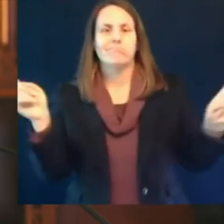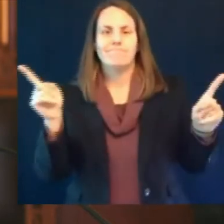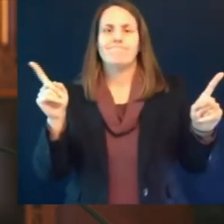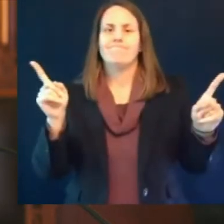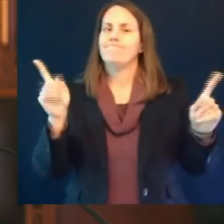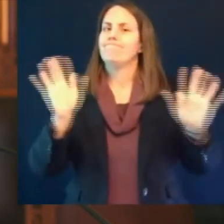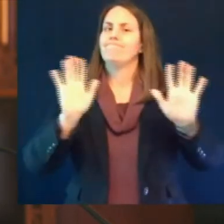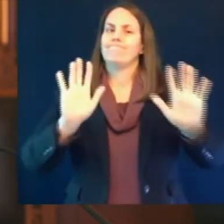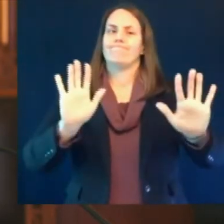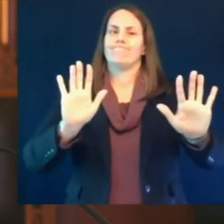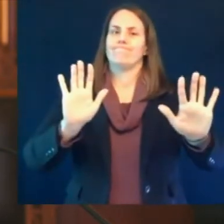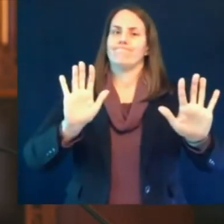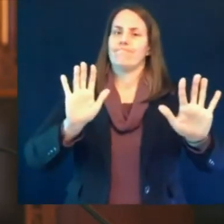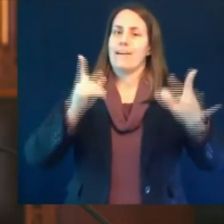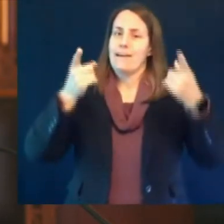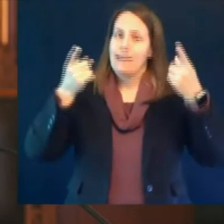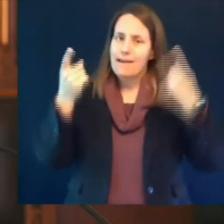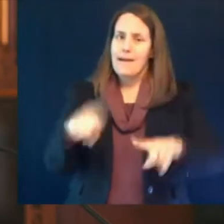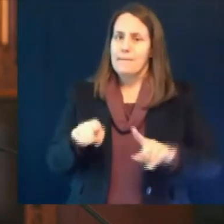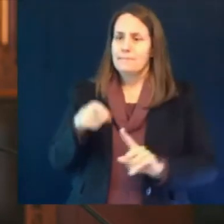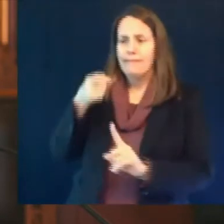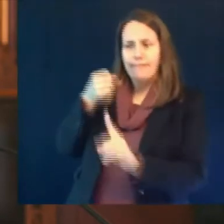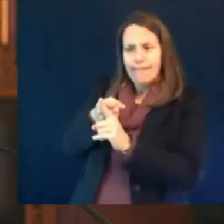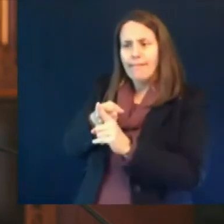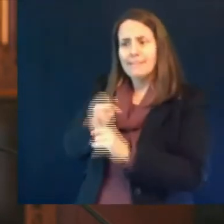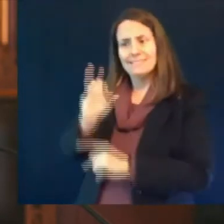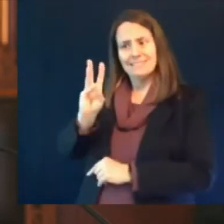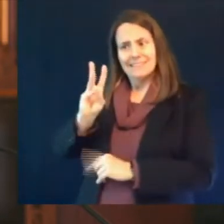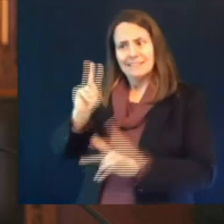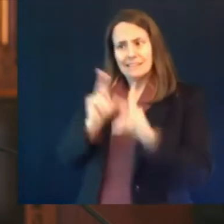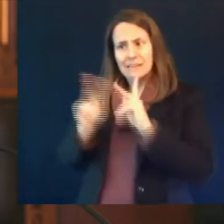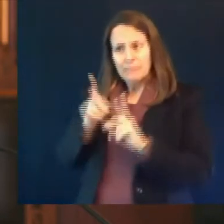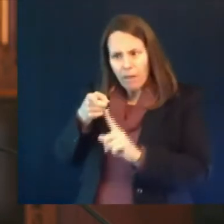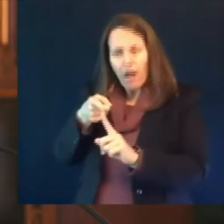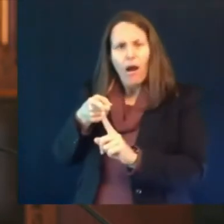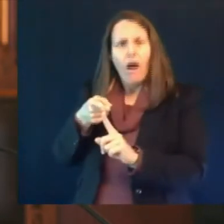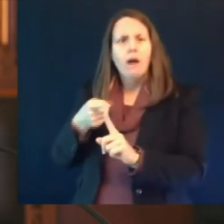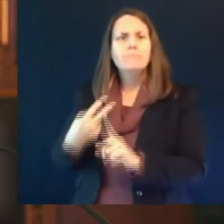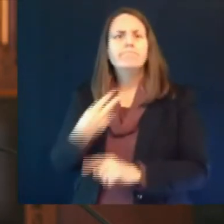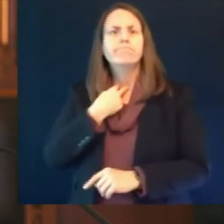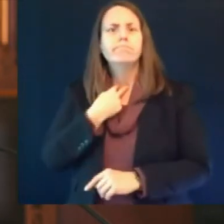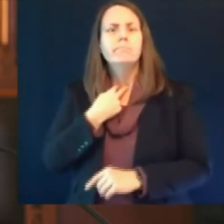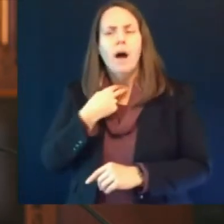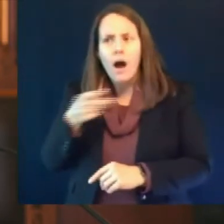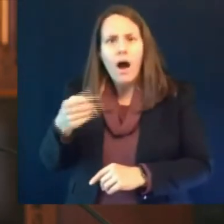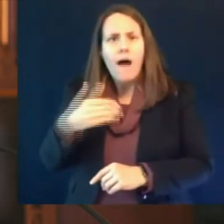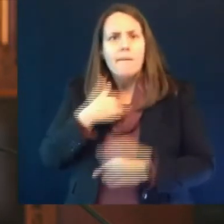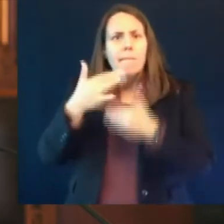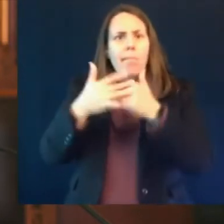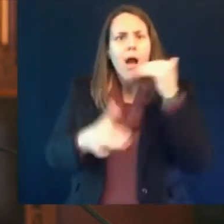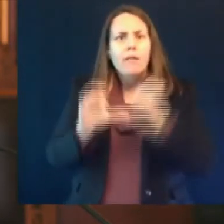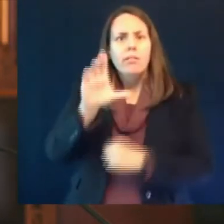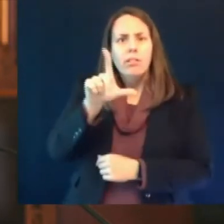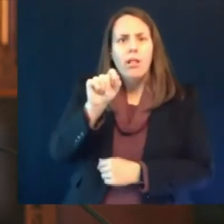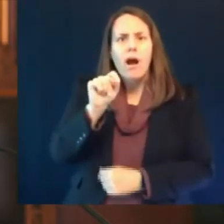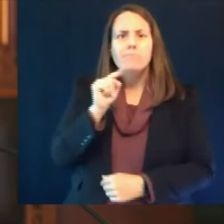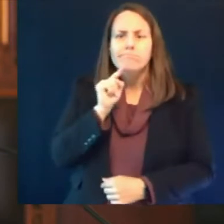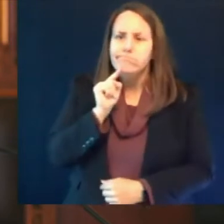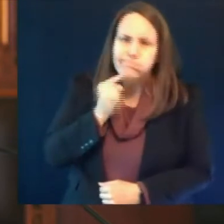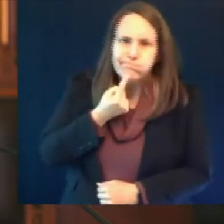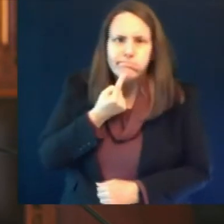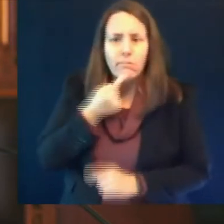in recipients of the johnson and johnson vaccine to prioritize the health and safety of our residents